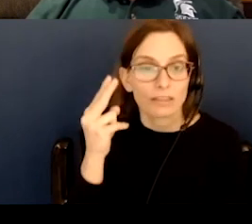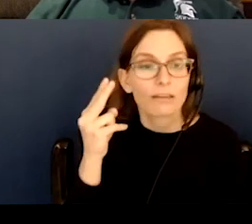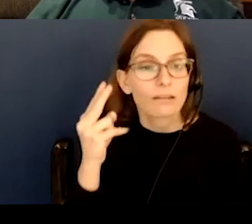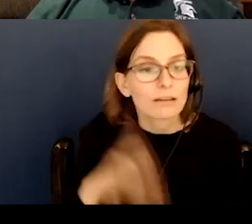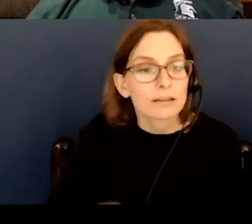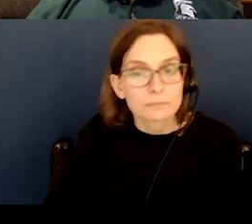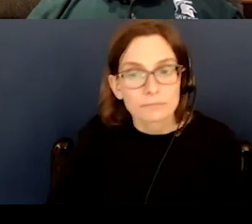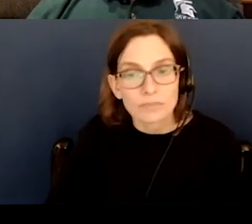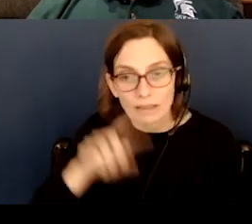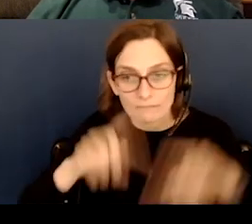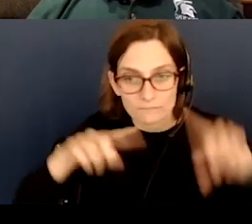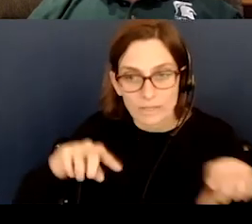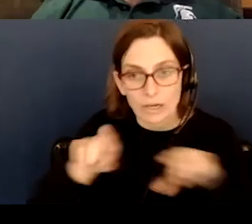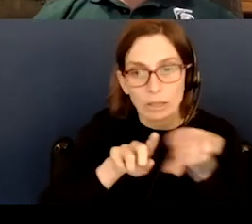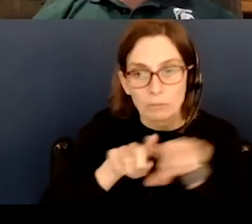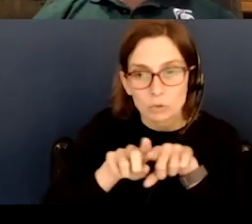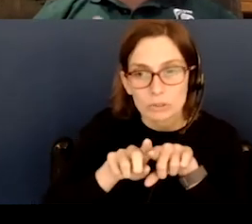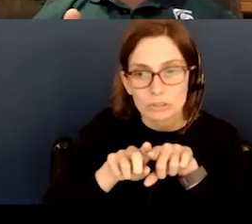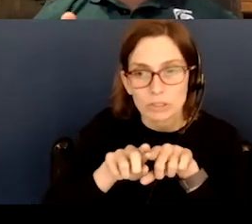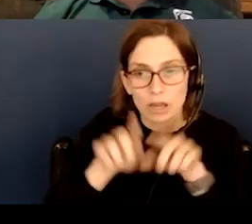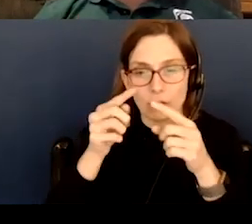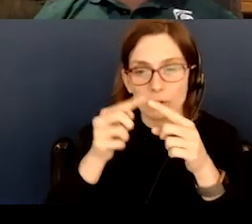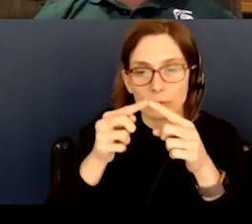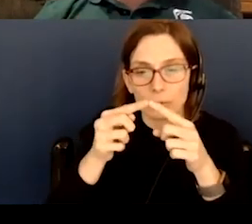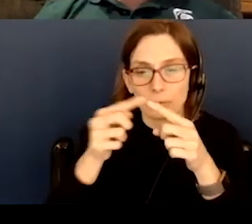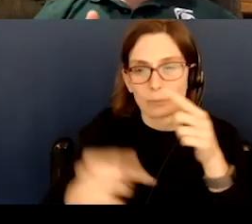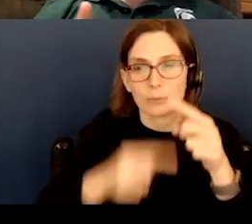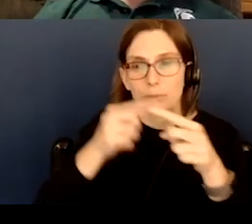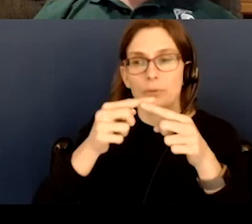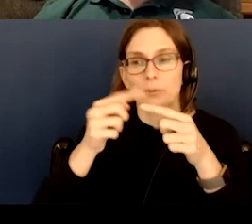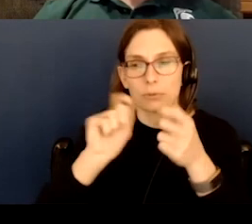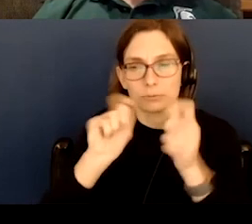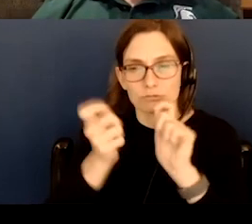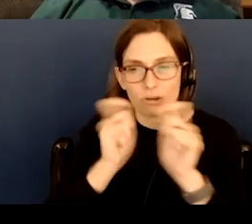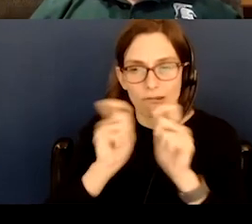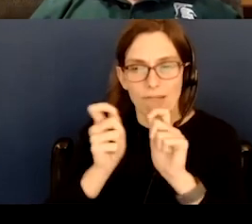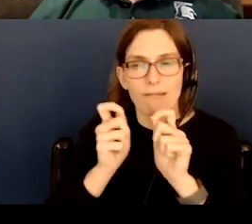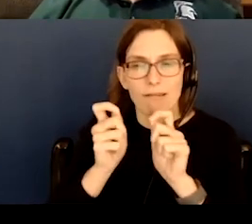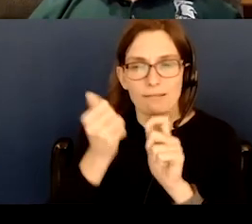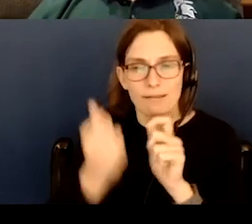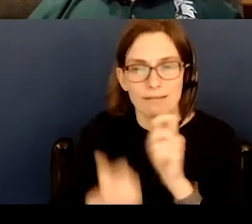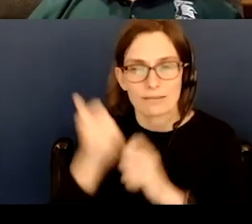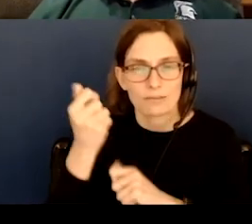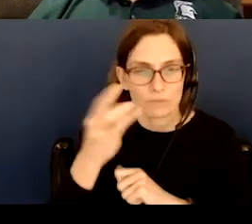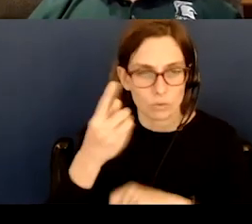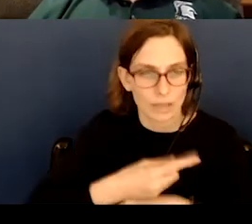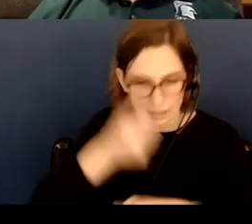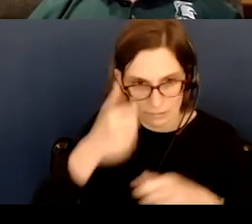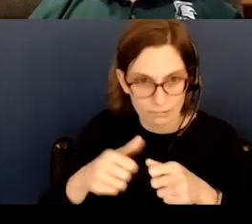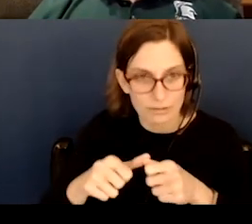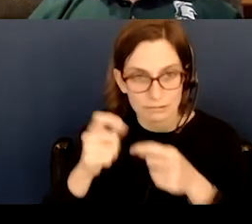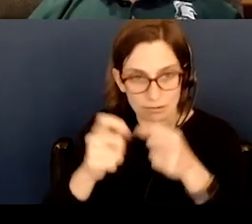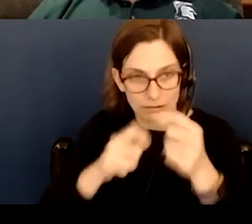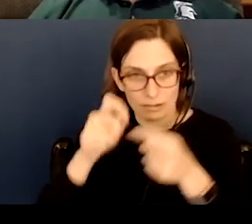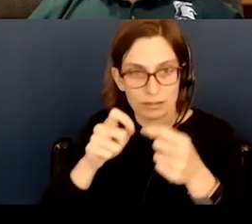variable star which dips in brightness by a full, by about a full magnitude every few days. Here's a minimum